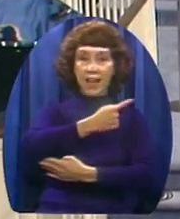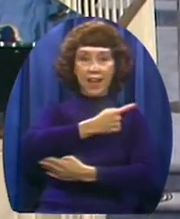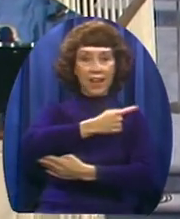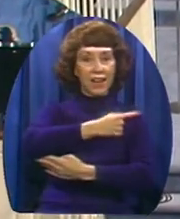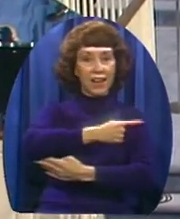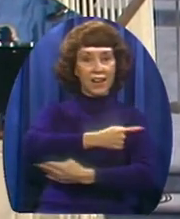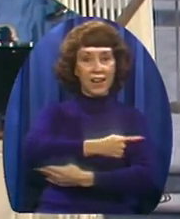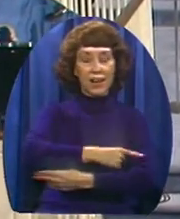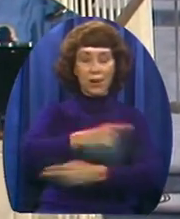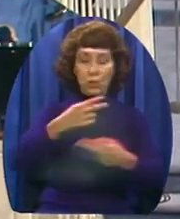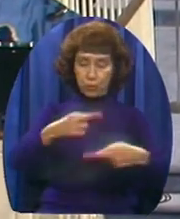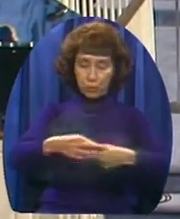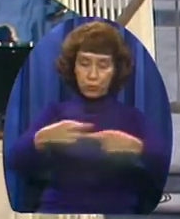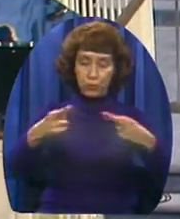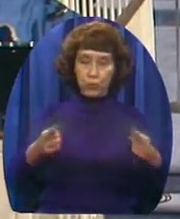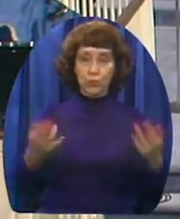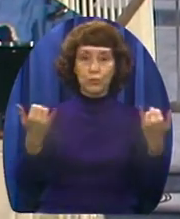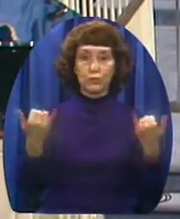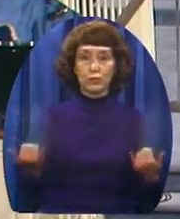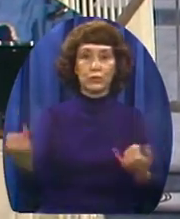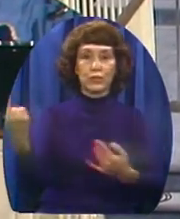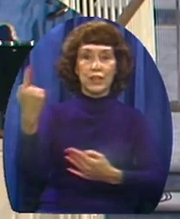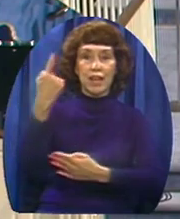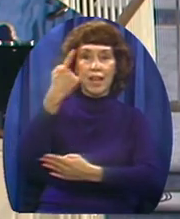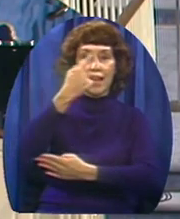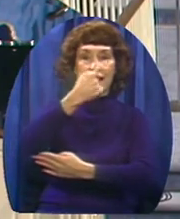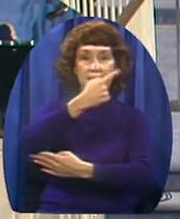Room today